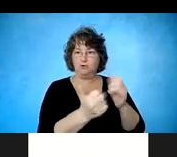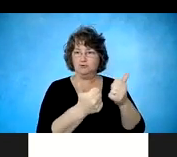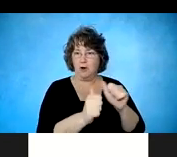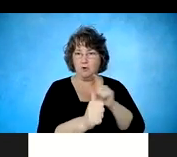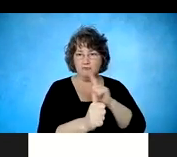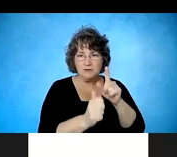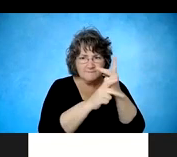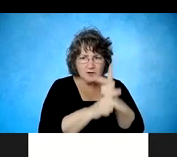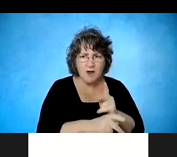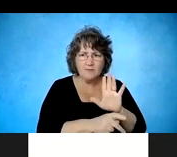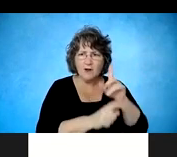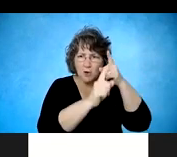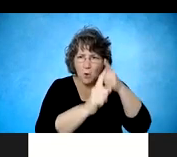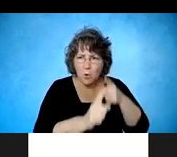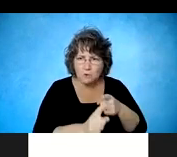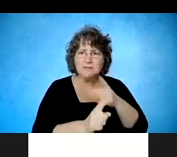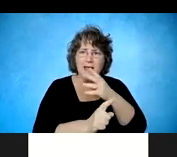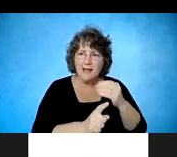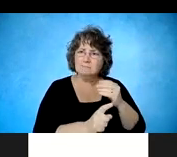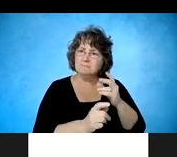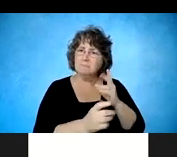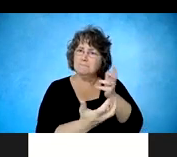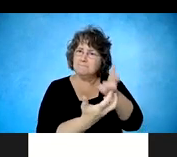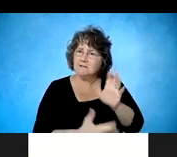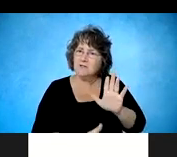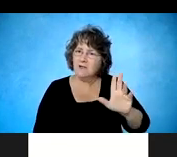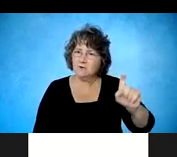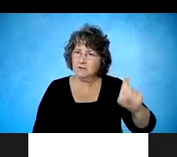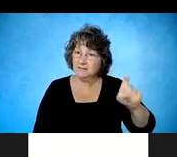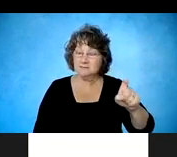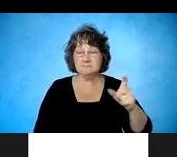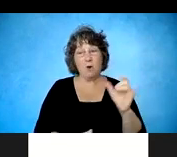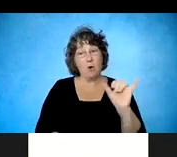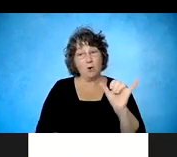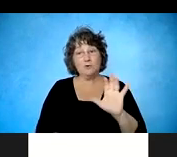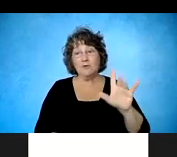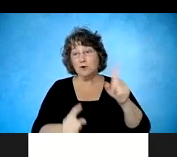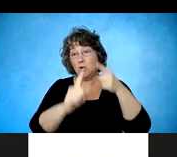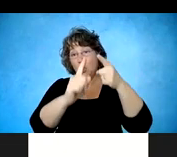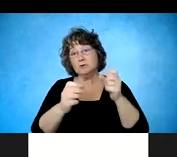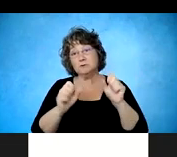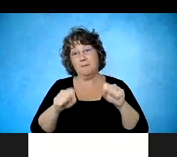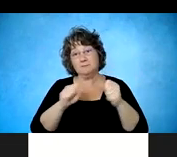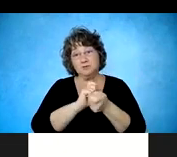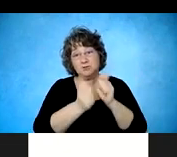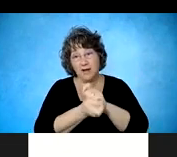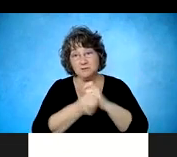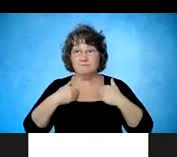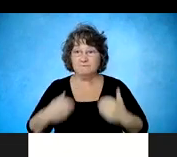progress through their outpatient treatment, because their goals might change, their physical abilities might change. So